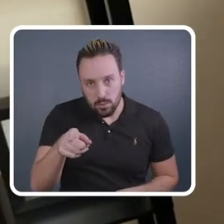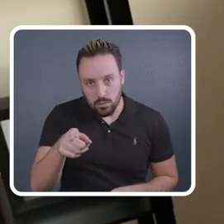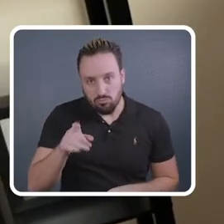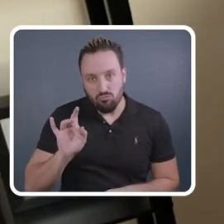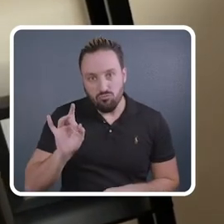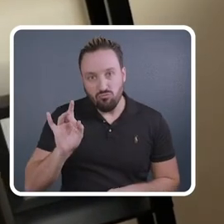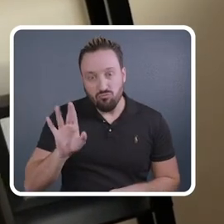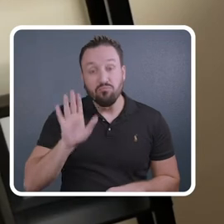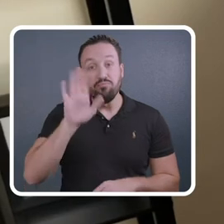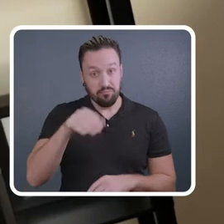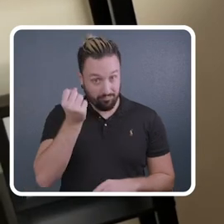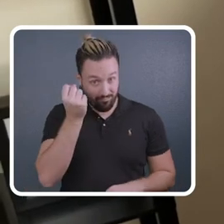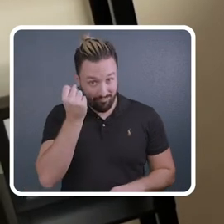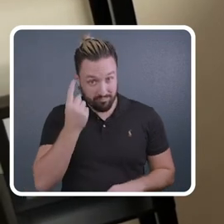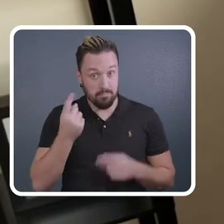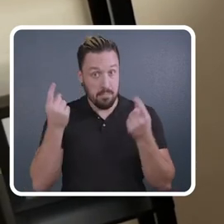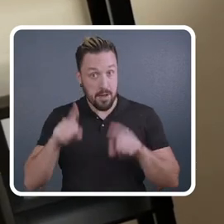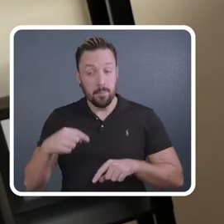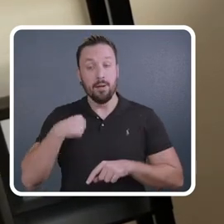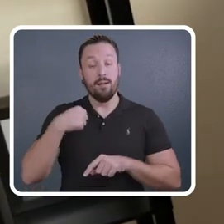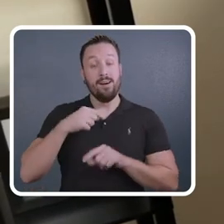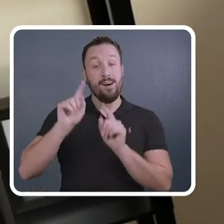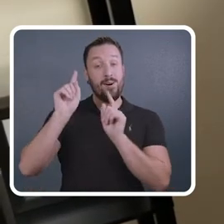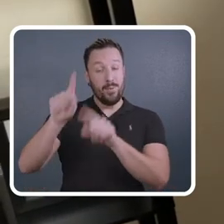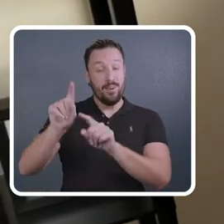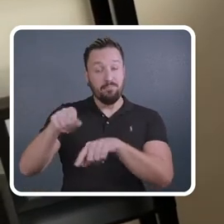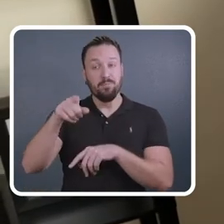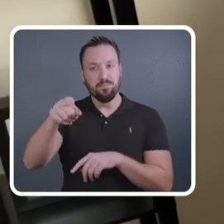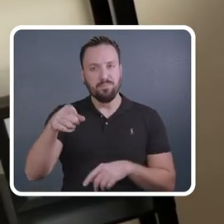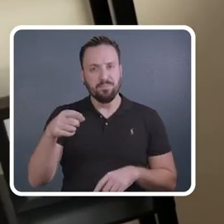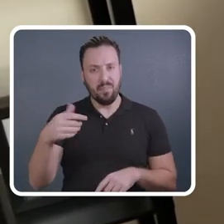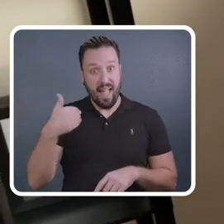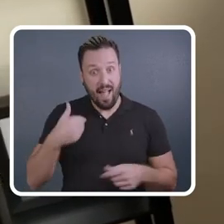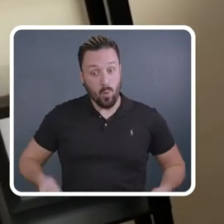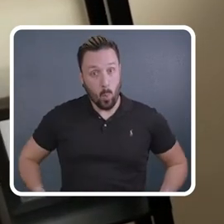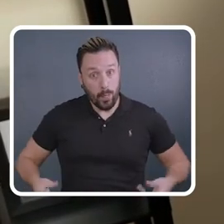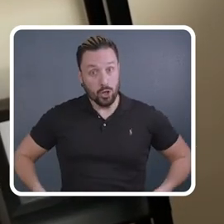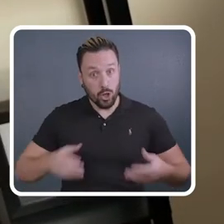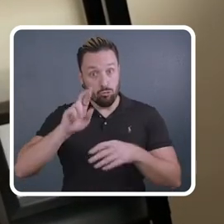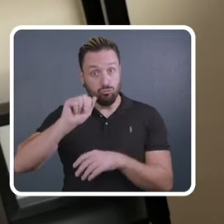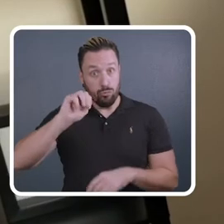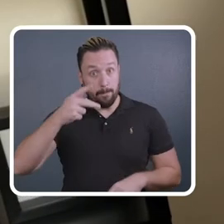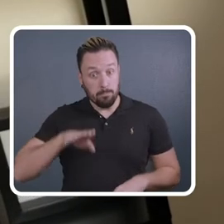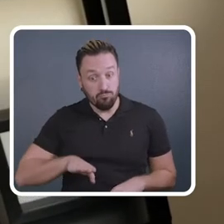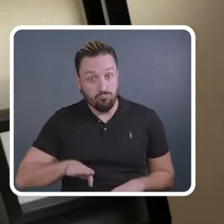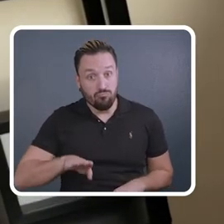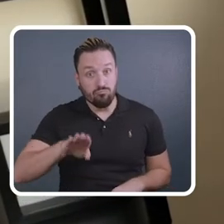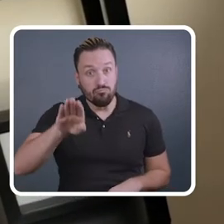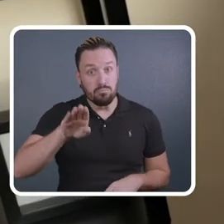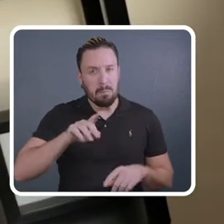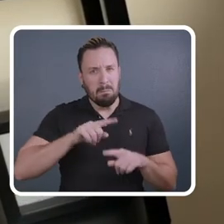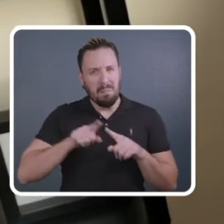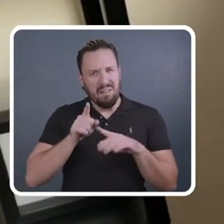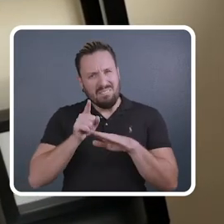You see, when I went there, they had a wheelchair ramp, but it was